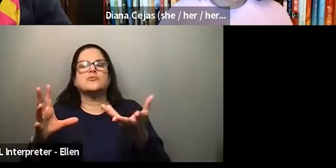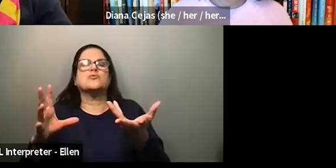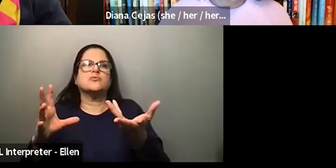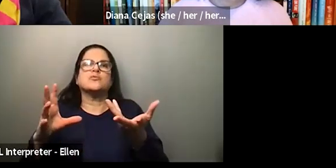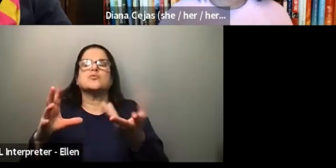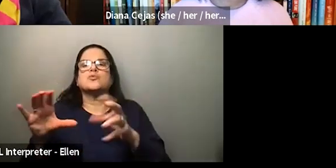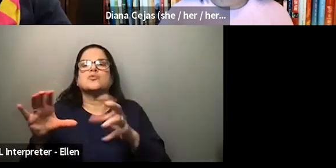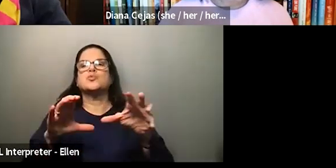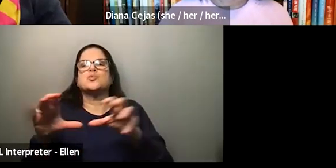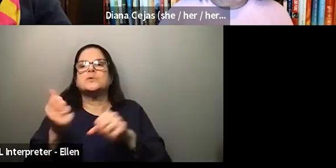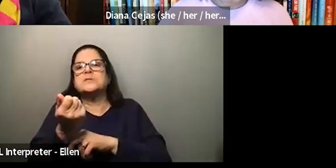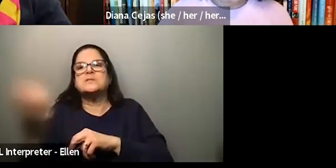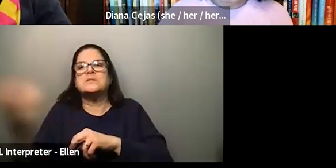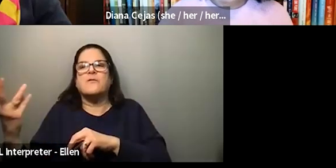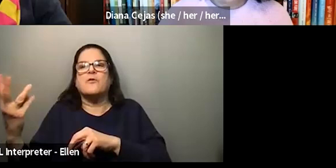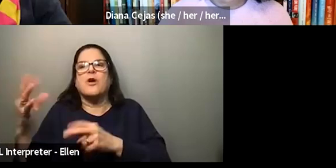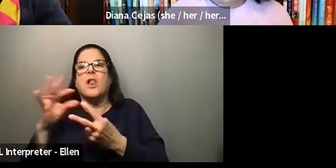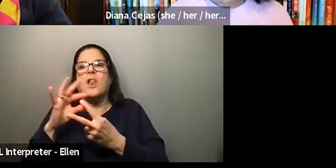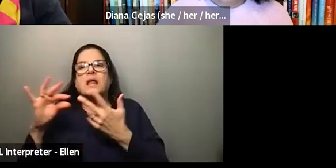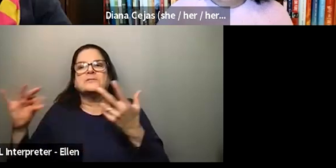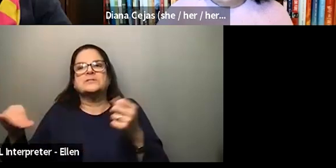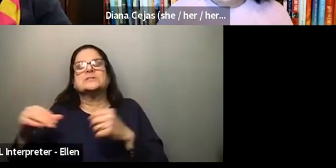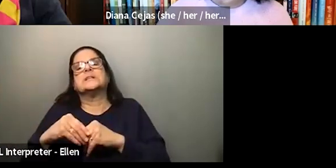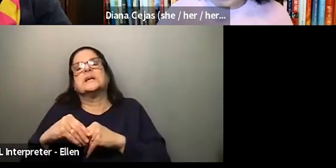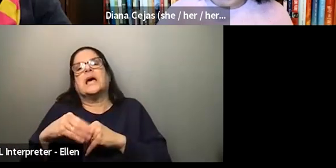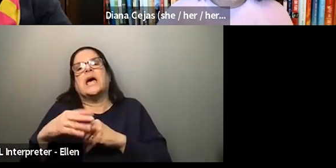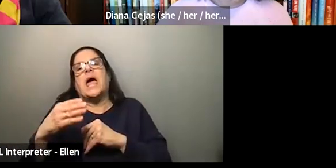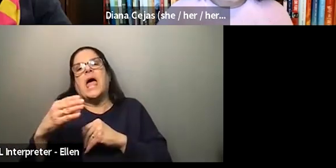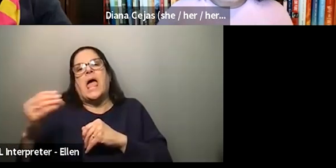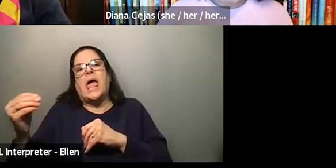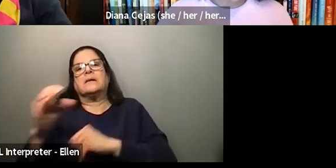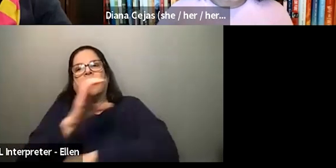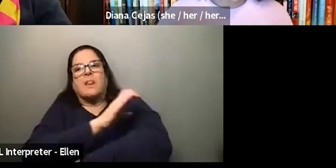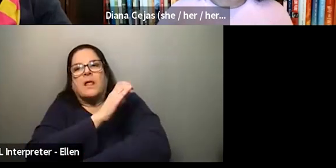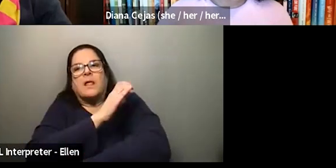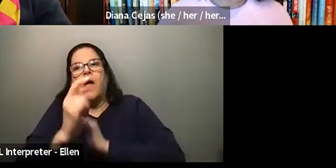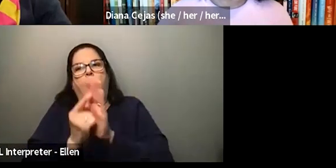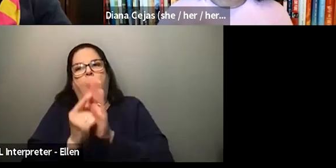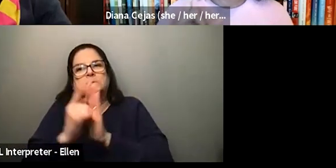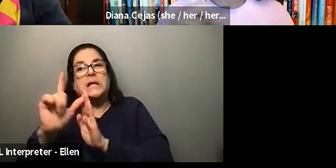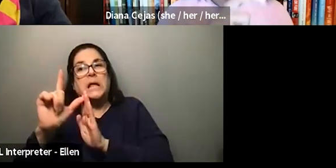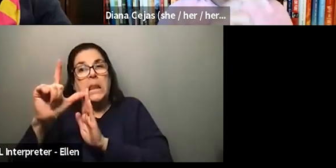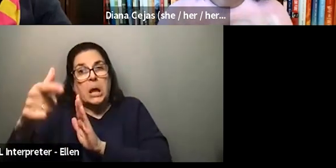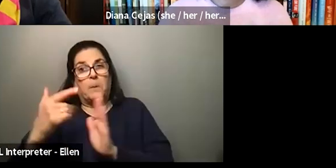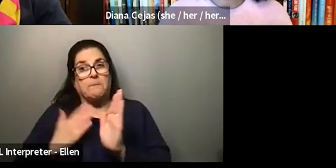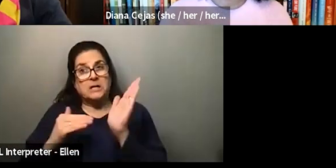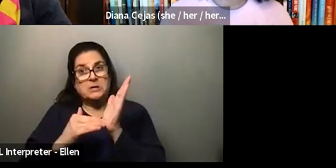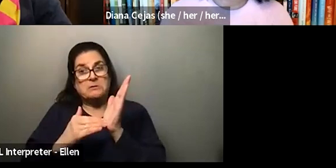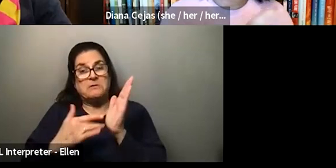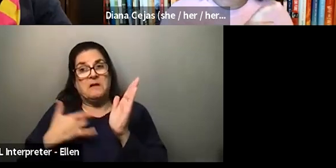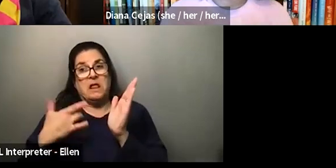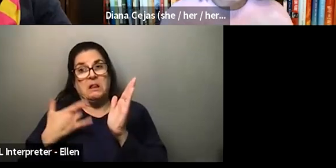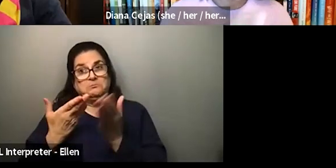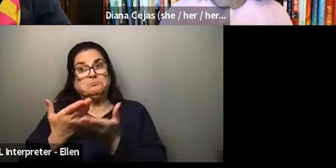of my doctors kind of decided that it was okay for me to be able to do so. But it definitely limited the hours that I was able to be on call